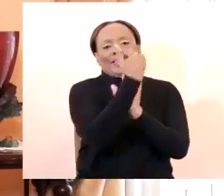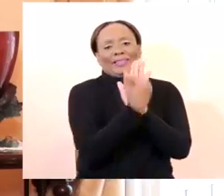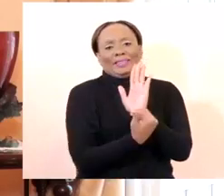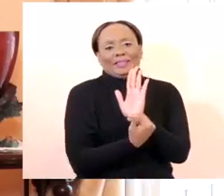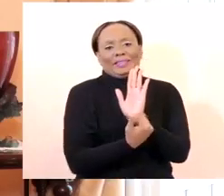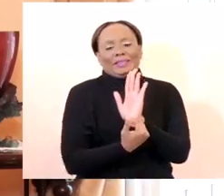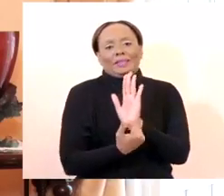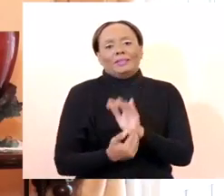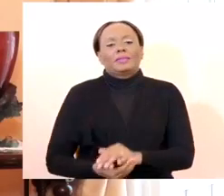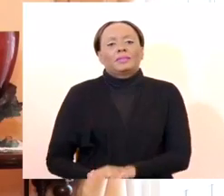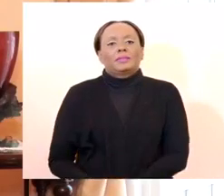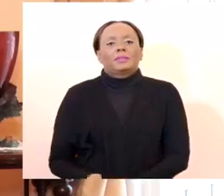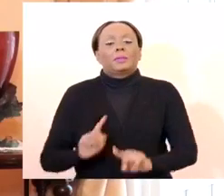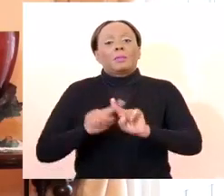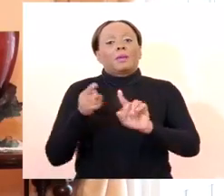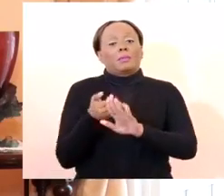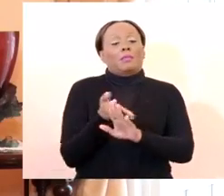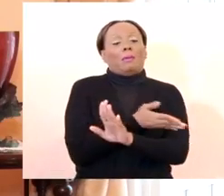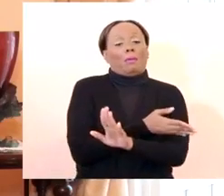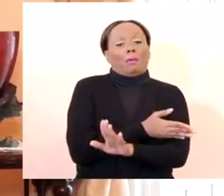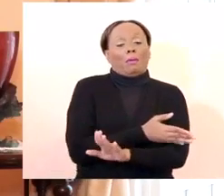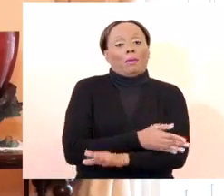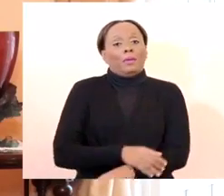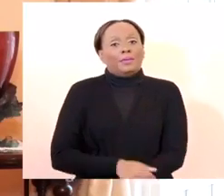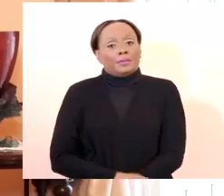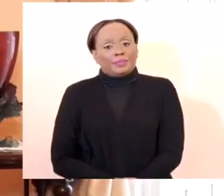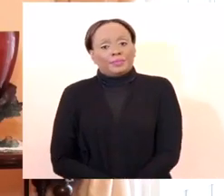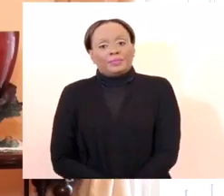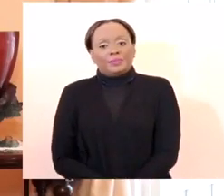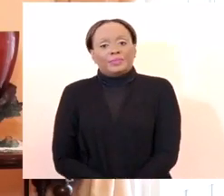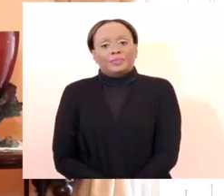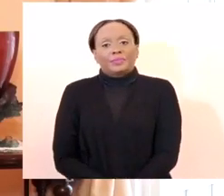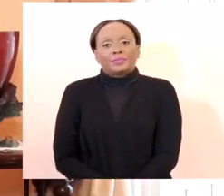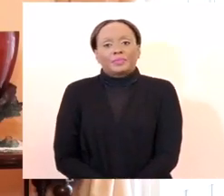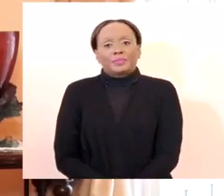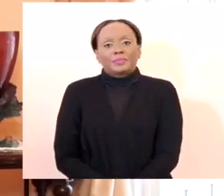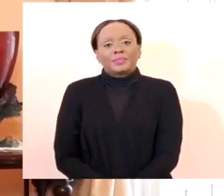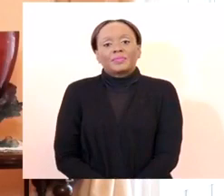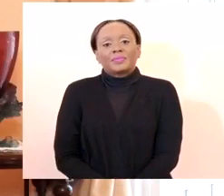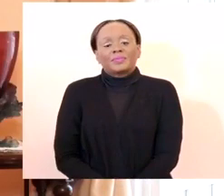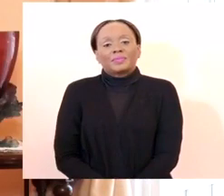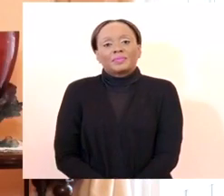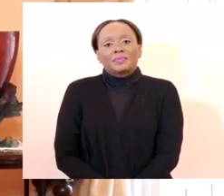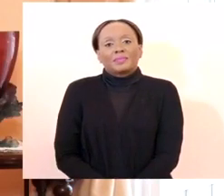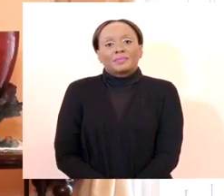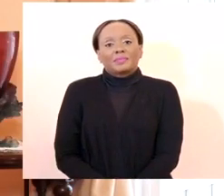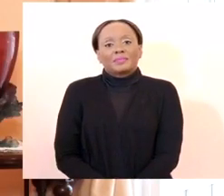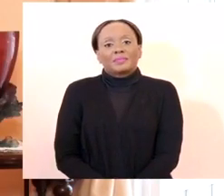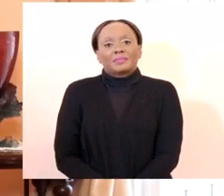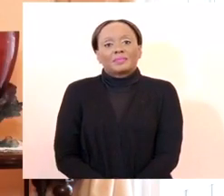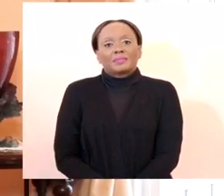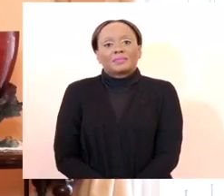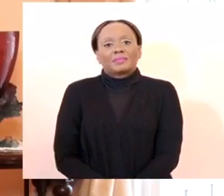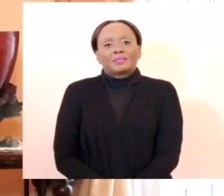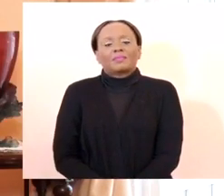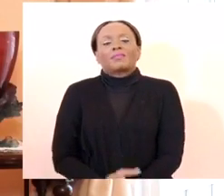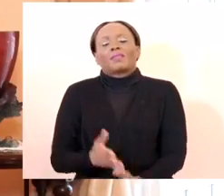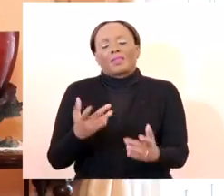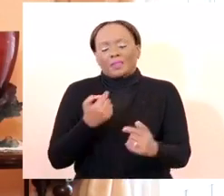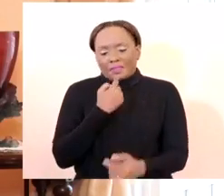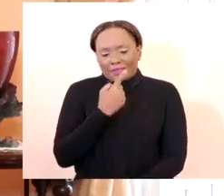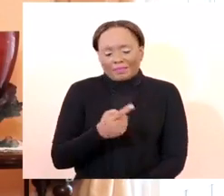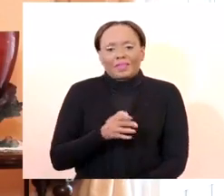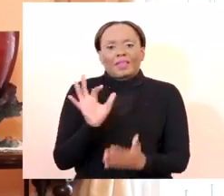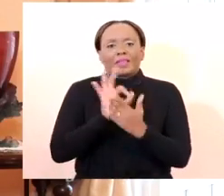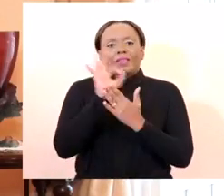But before I get into that, let me put to rest the notion that on the 1st and 2nd of February,